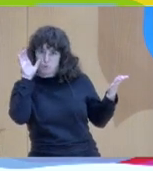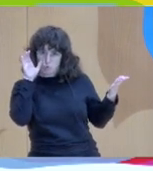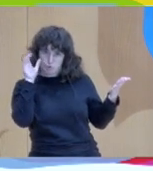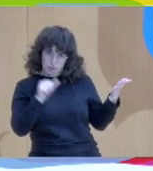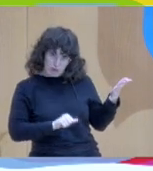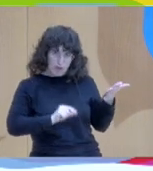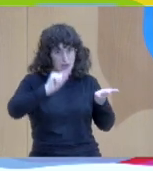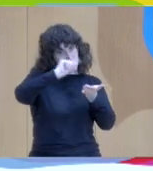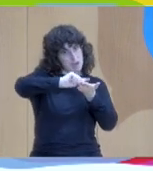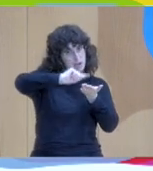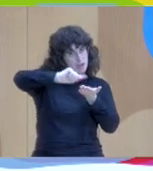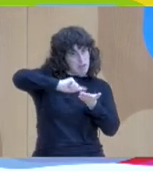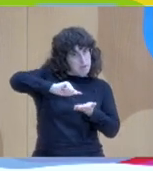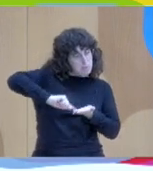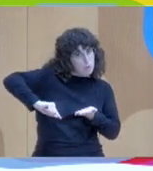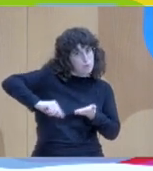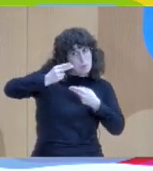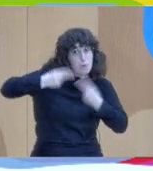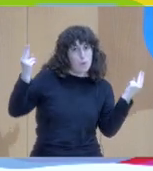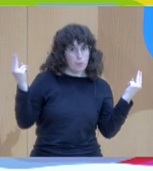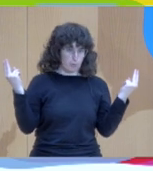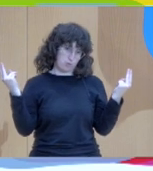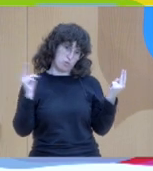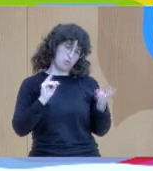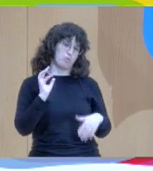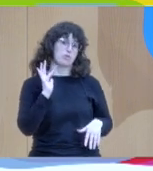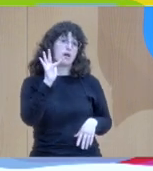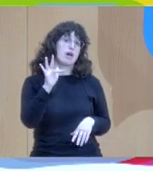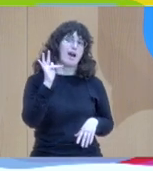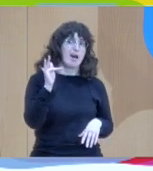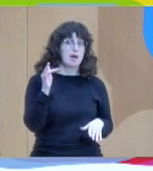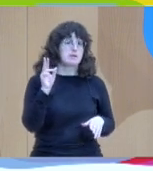no advice the only advice in